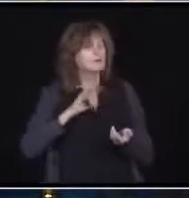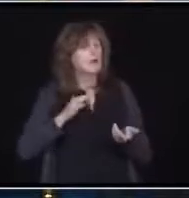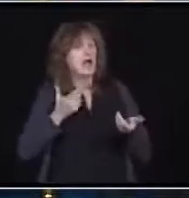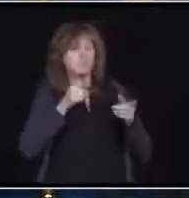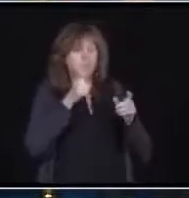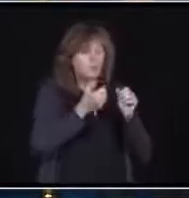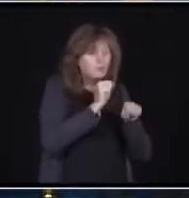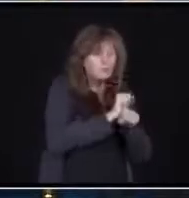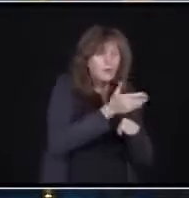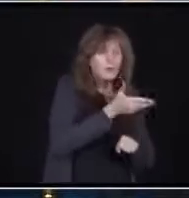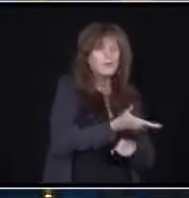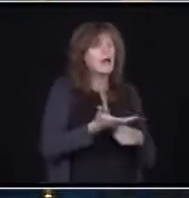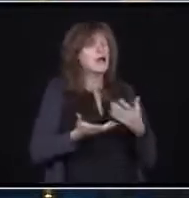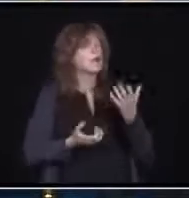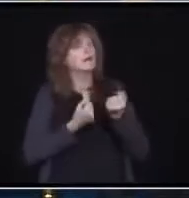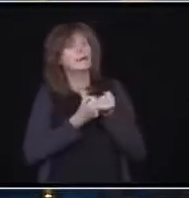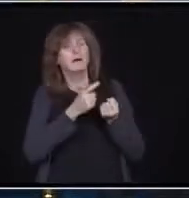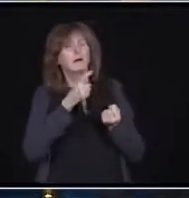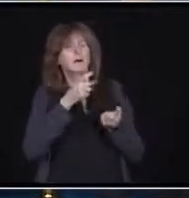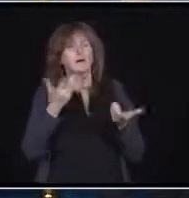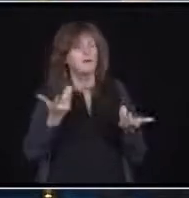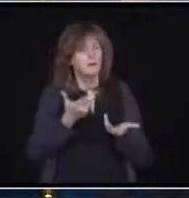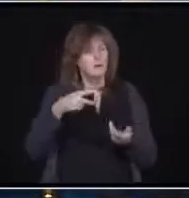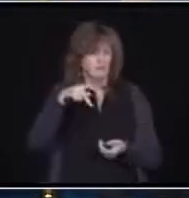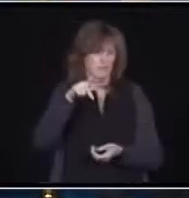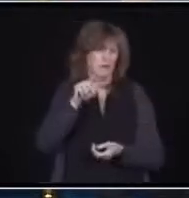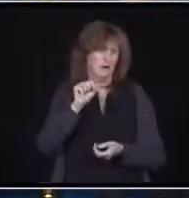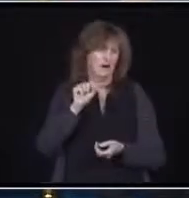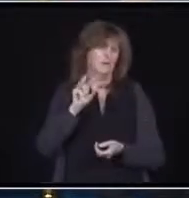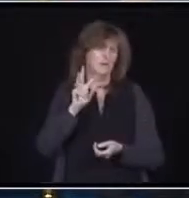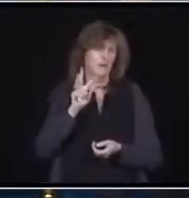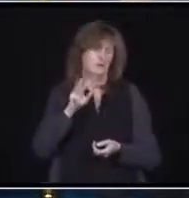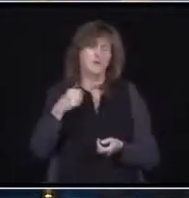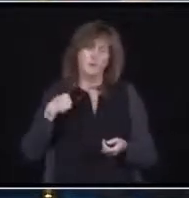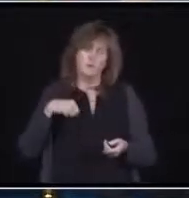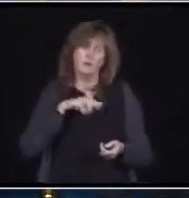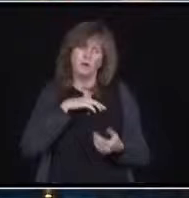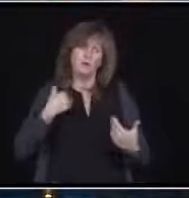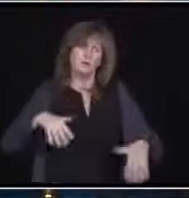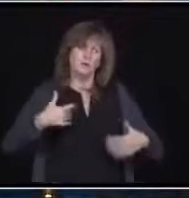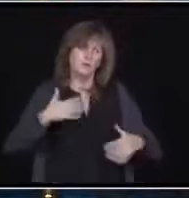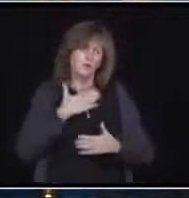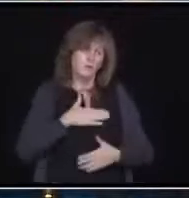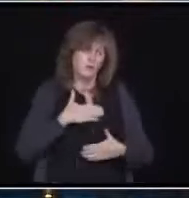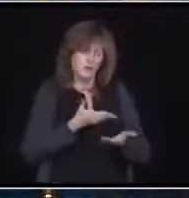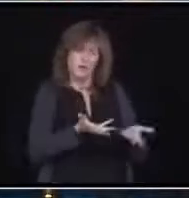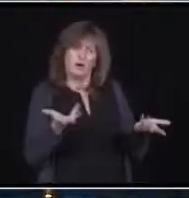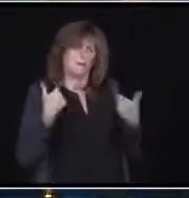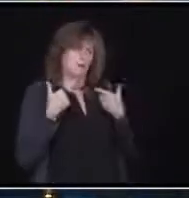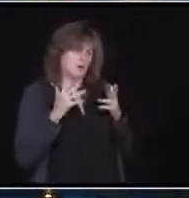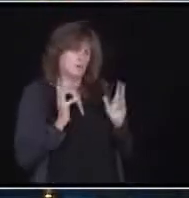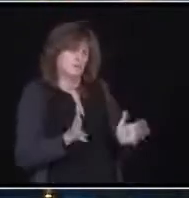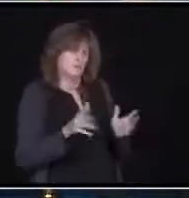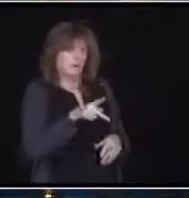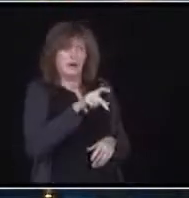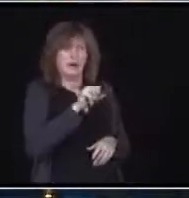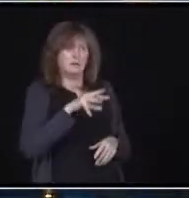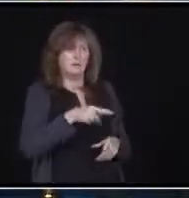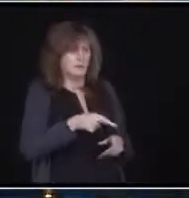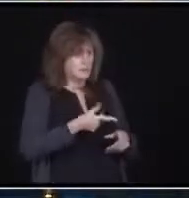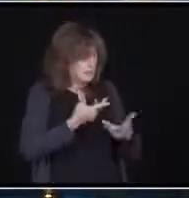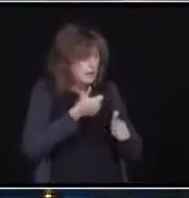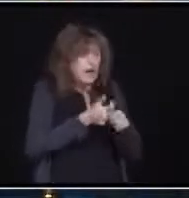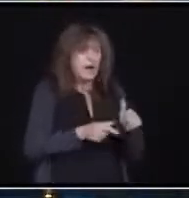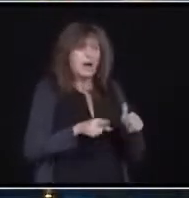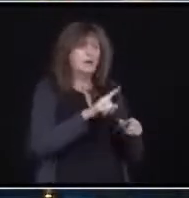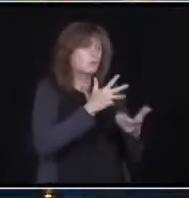And I have always appreciated speaking with the personal support workers during my visits. Every resident in our long-term care homes, as well as their